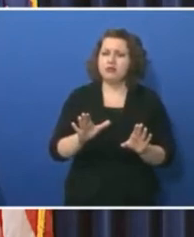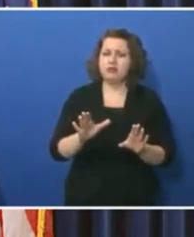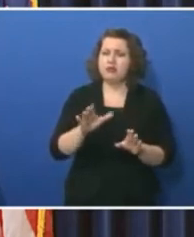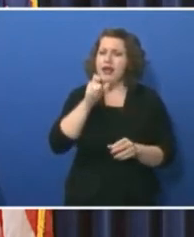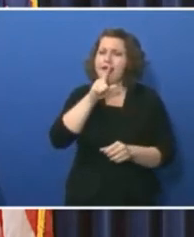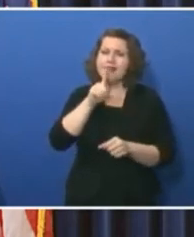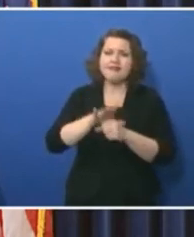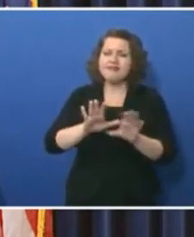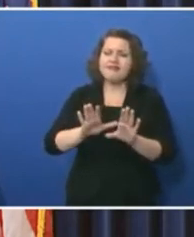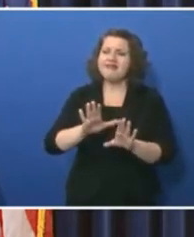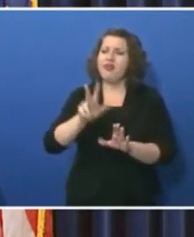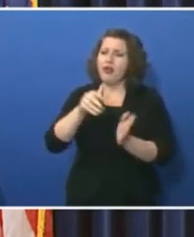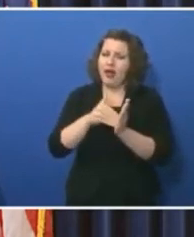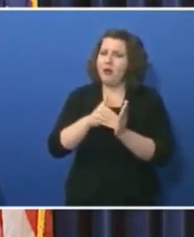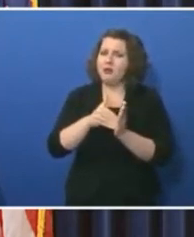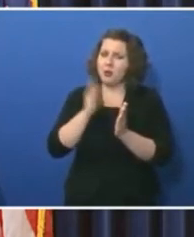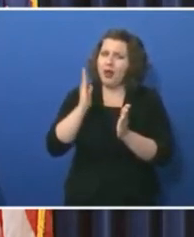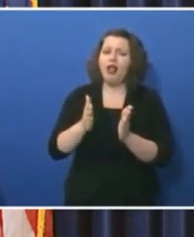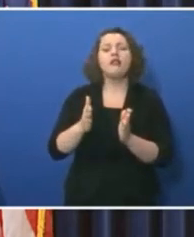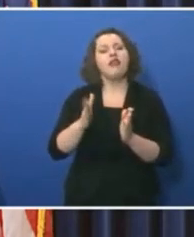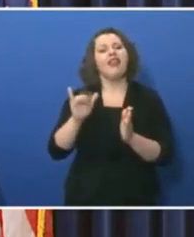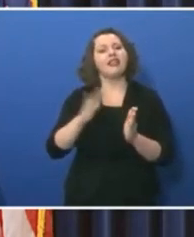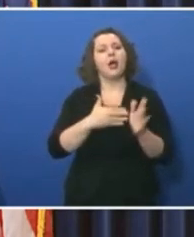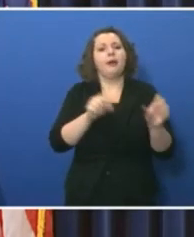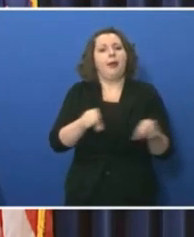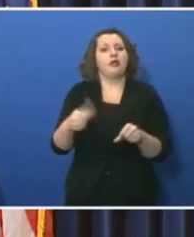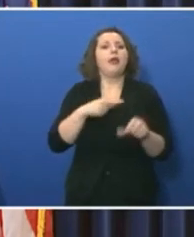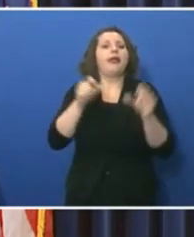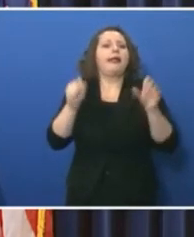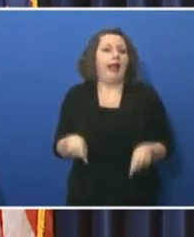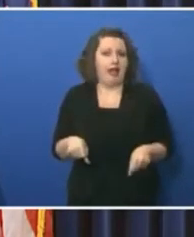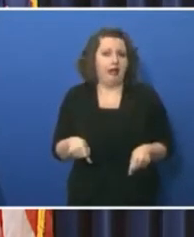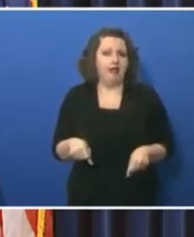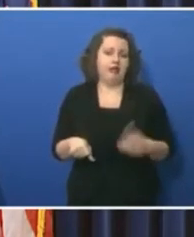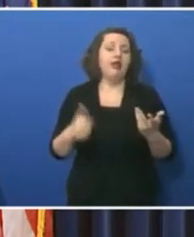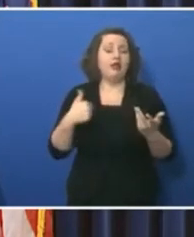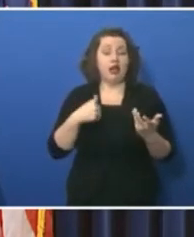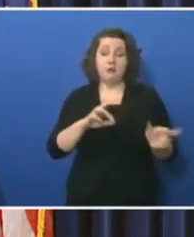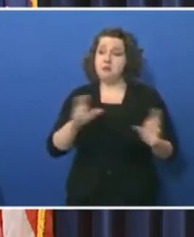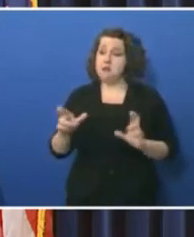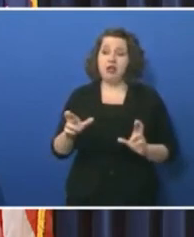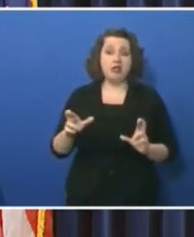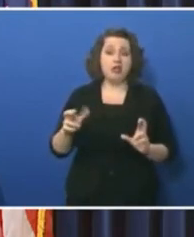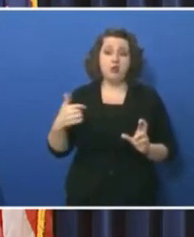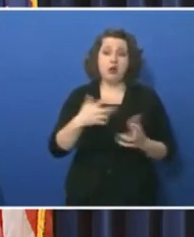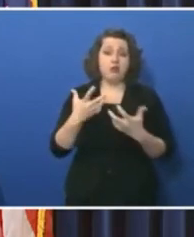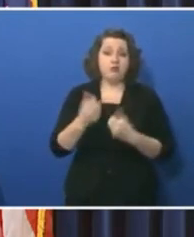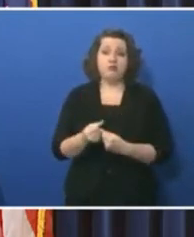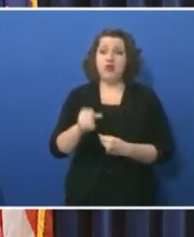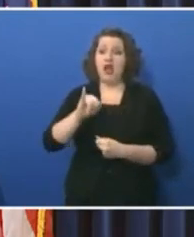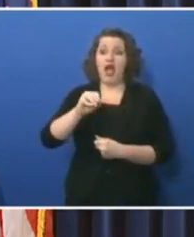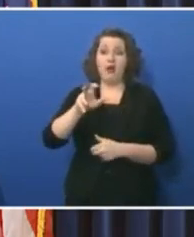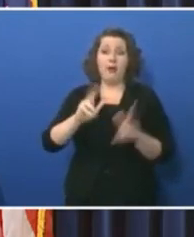It's been our capacity and we're ready and I'm confident if Iowans want to use the system, we'll hit that soon.